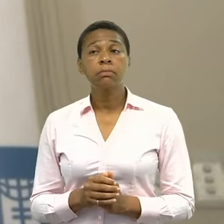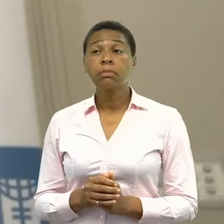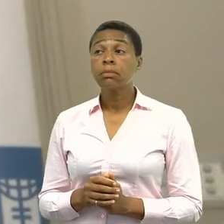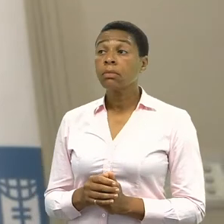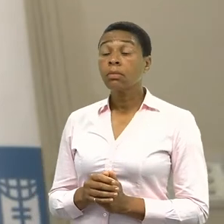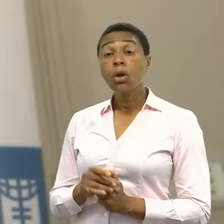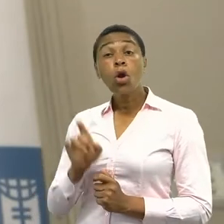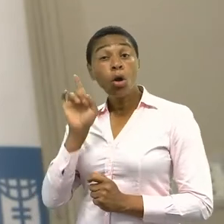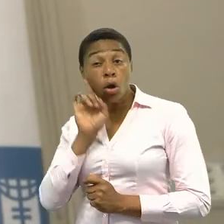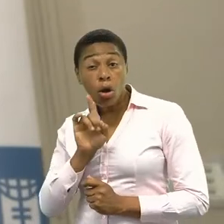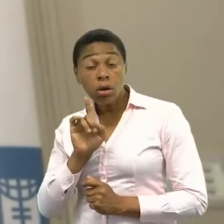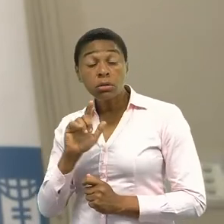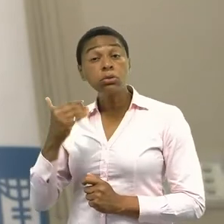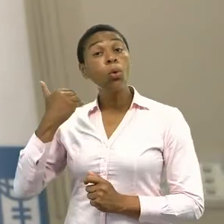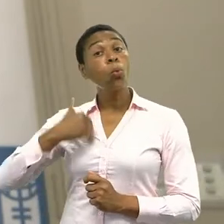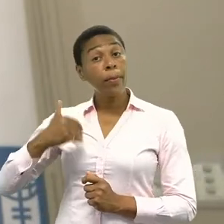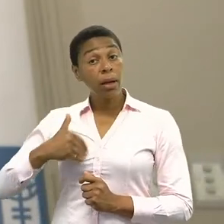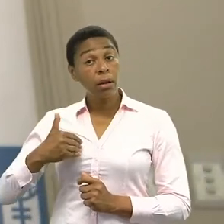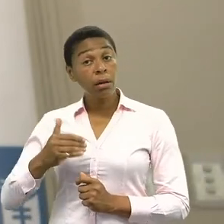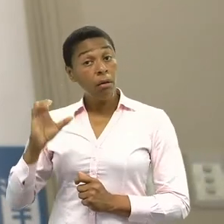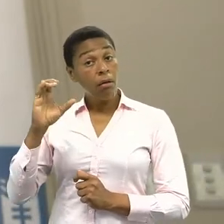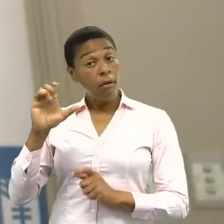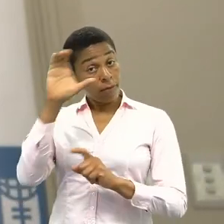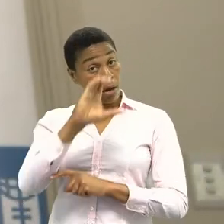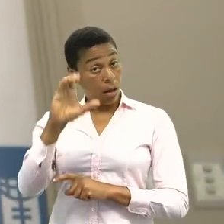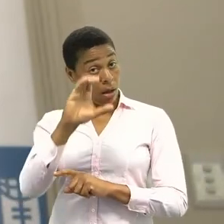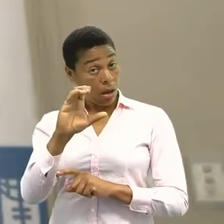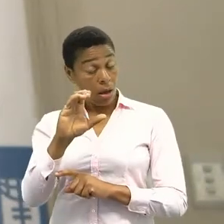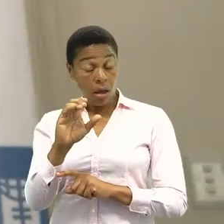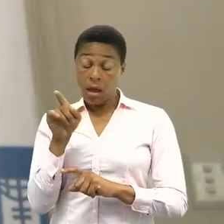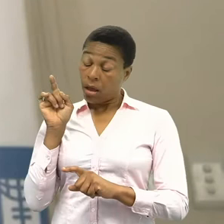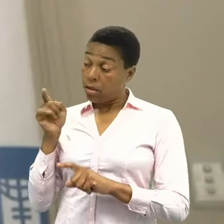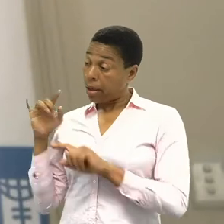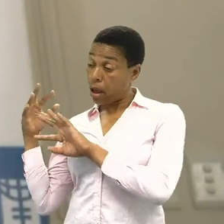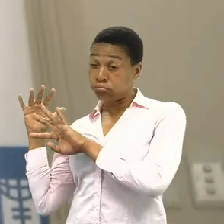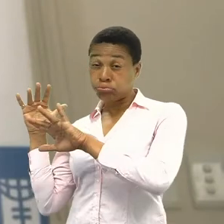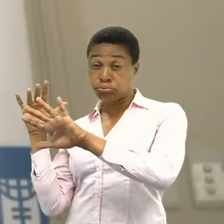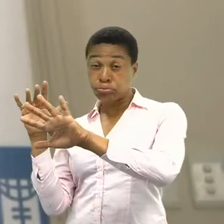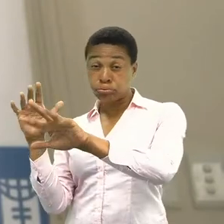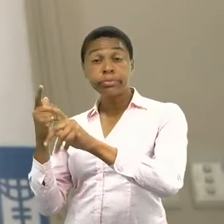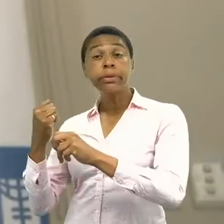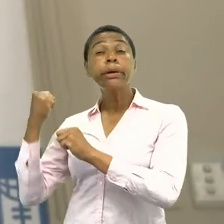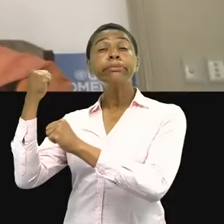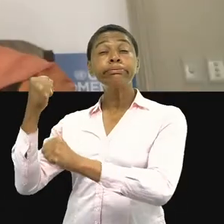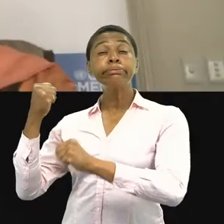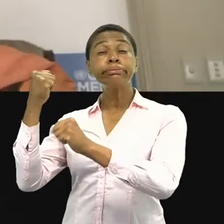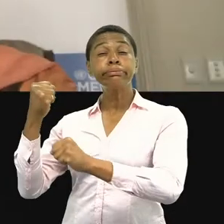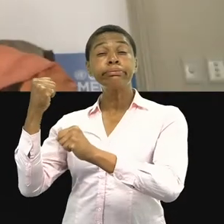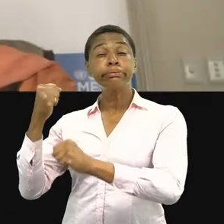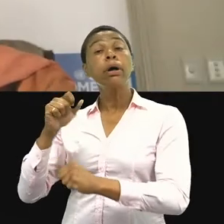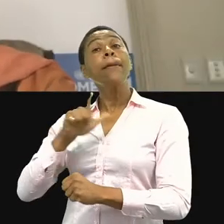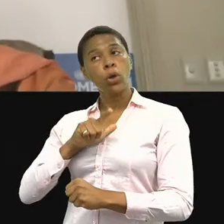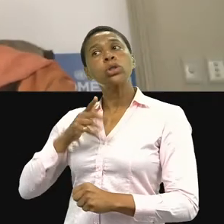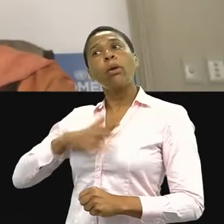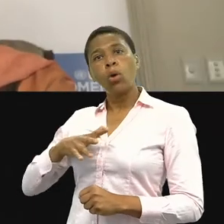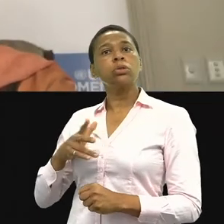colour, girls of colour, it's obviously protesting for both reasons. Do you think